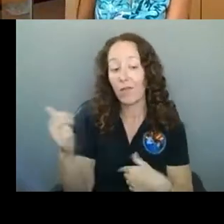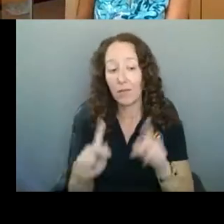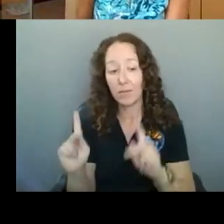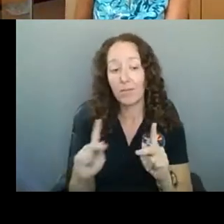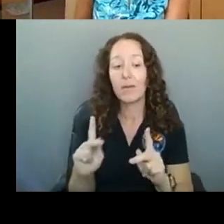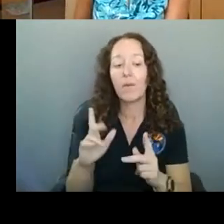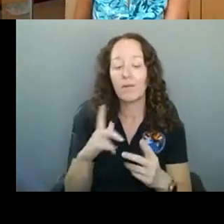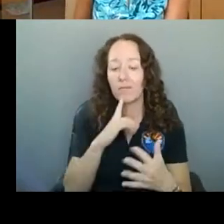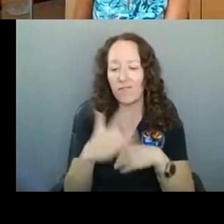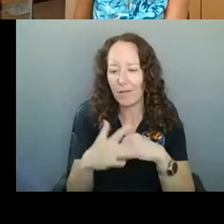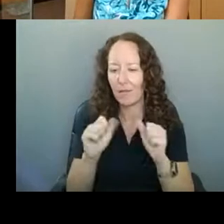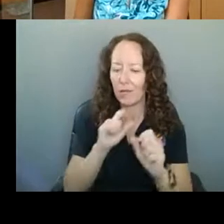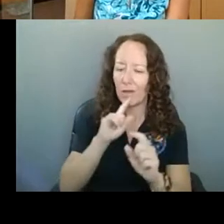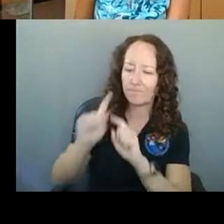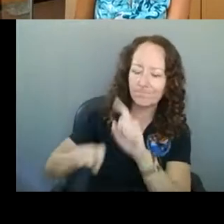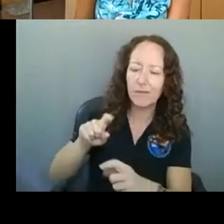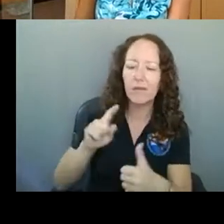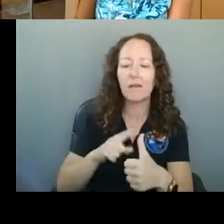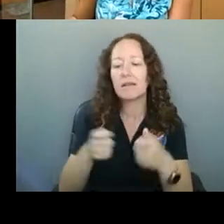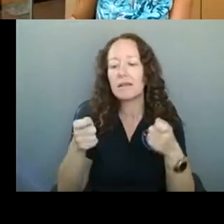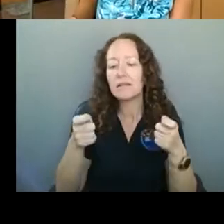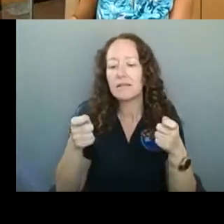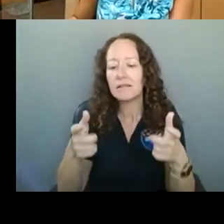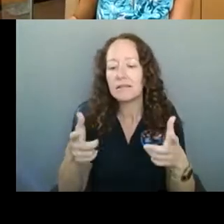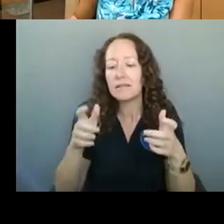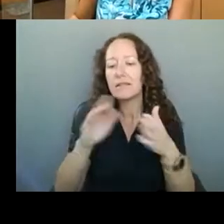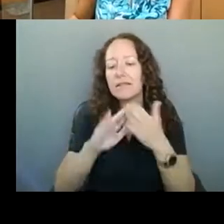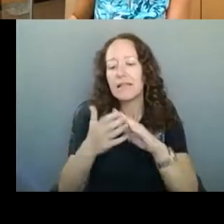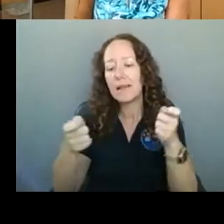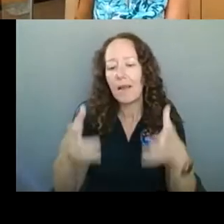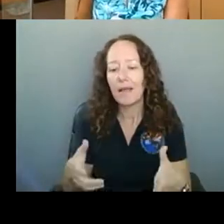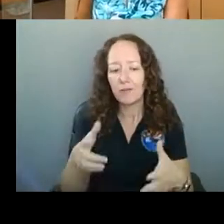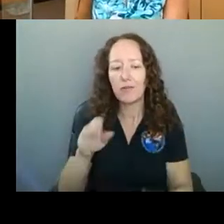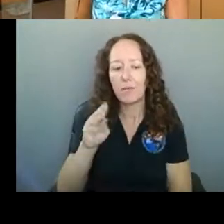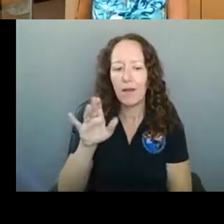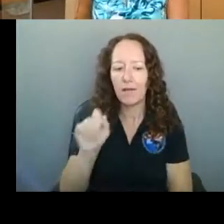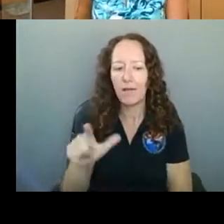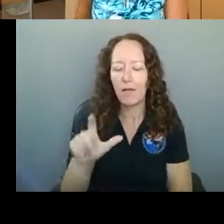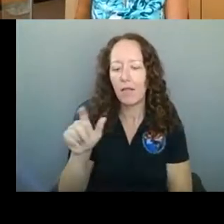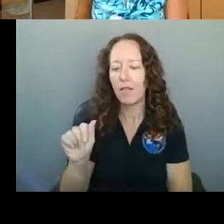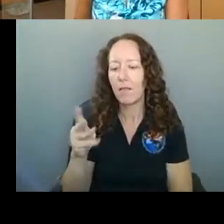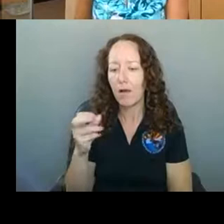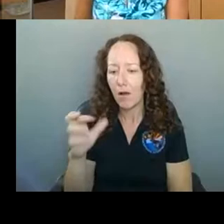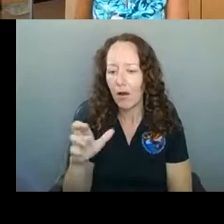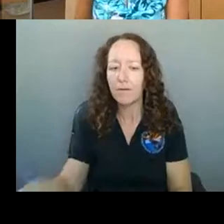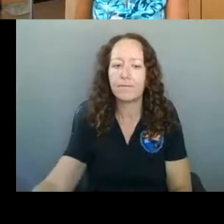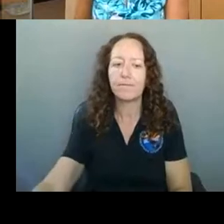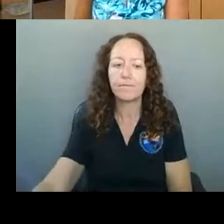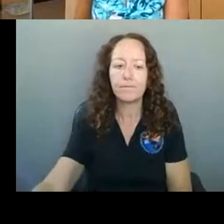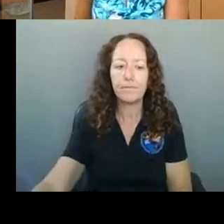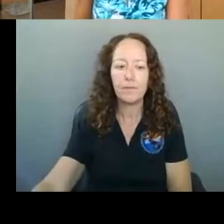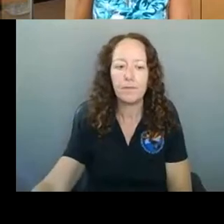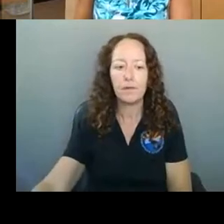be with us. City Attorney John Palladini and MJ Smith with the Prescott Downtown Partnership. So let's get started with our speakers.